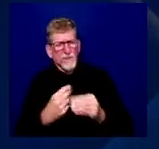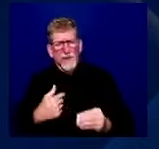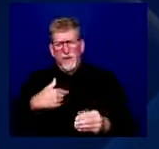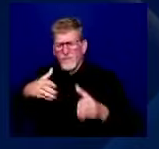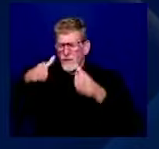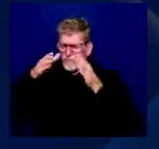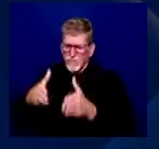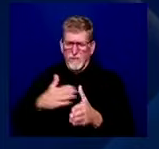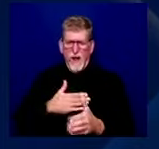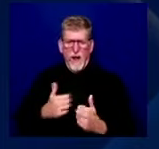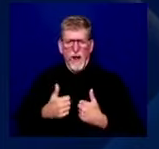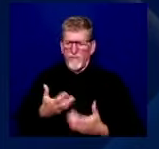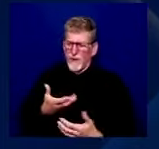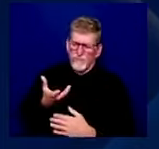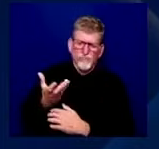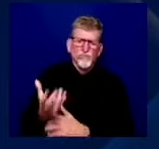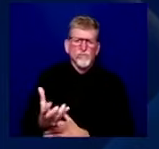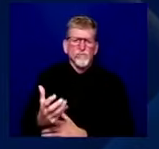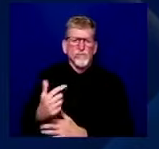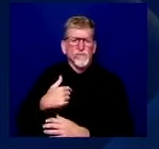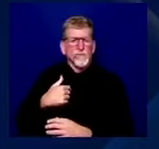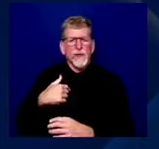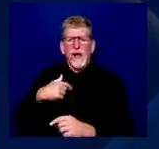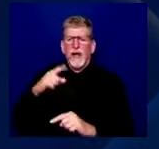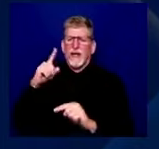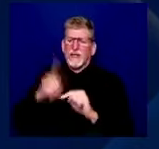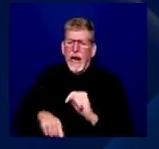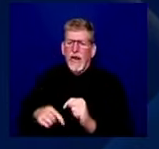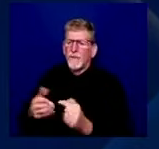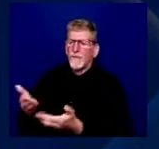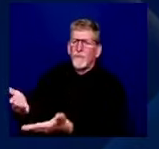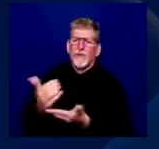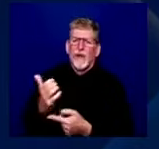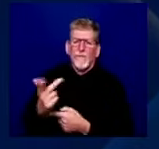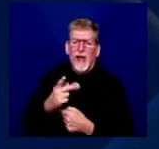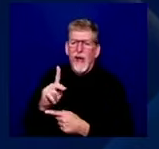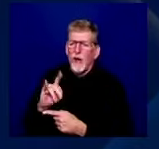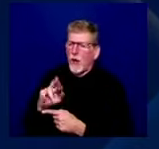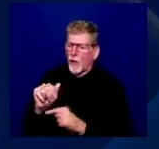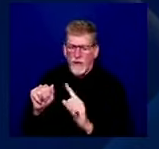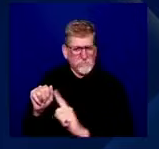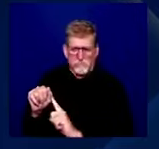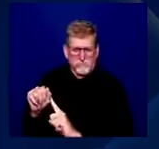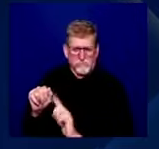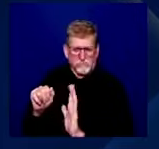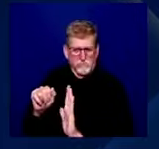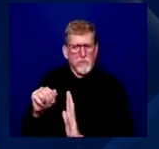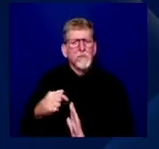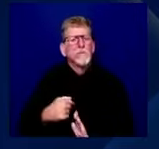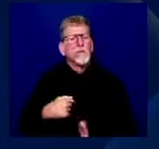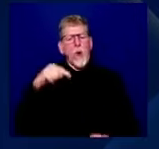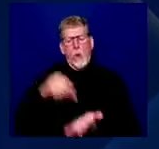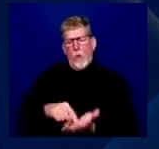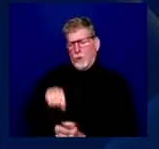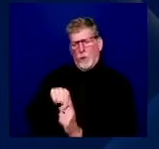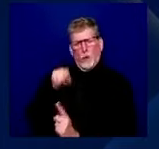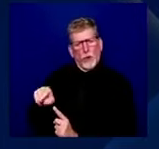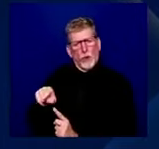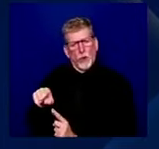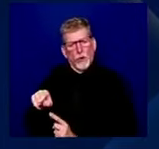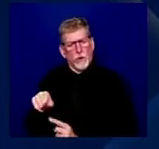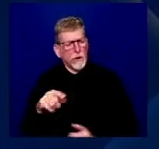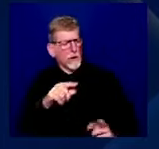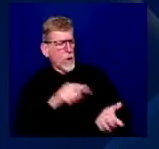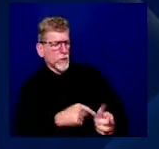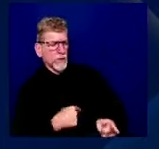nothing we can do to bring Kira back. I owe it to her, I owe it to my boys, I owe it to all the other mothers that